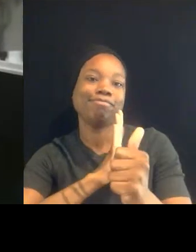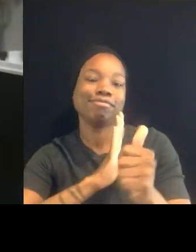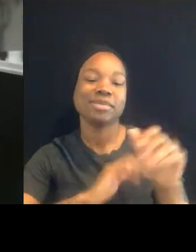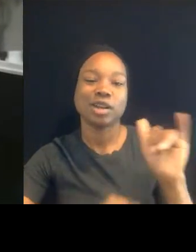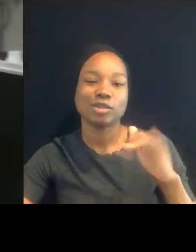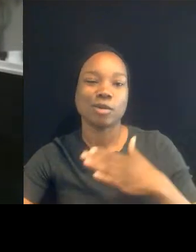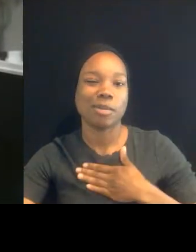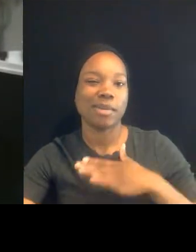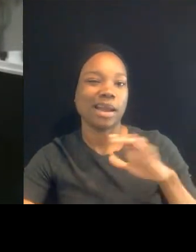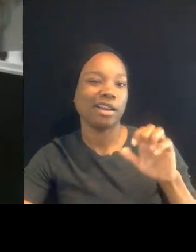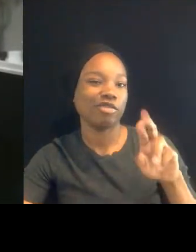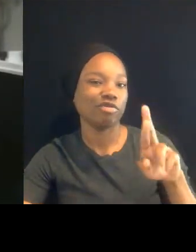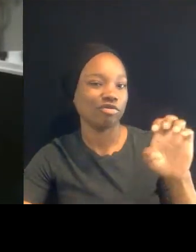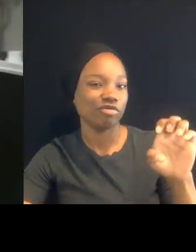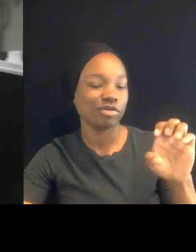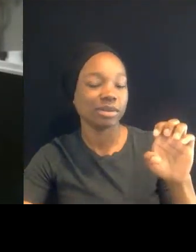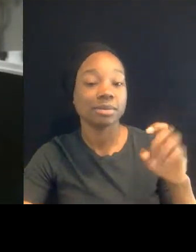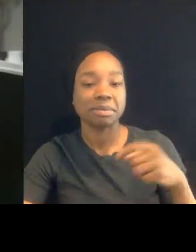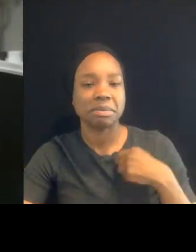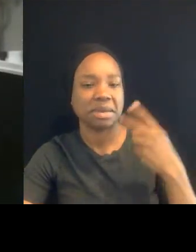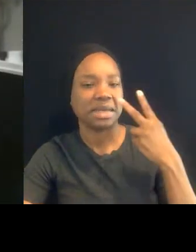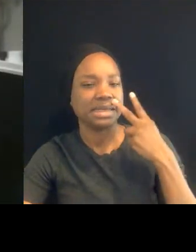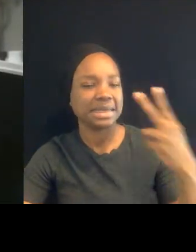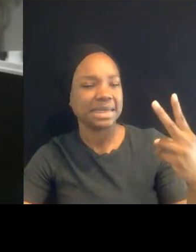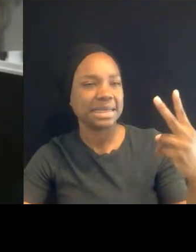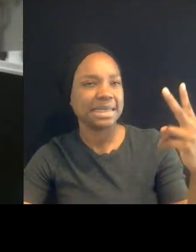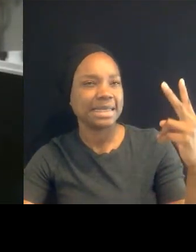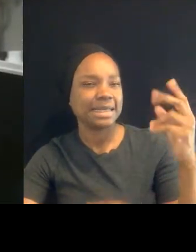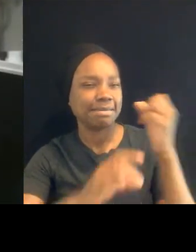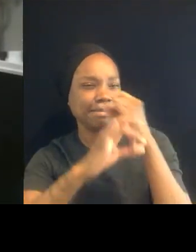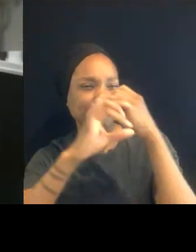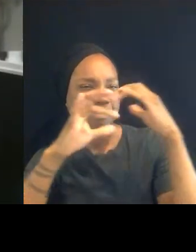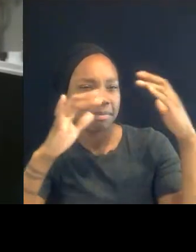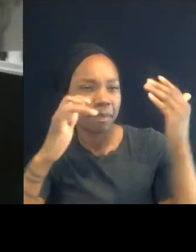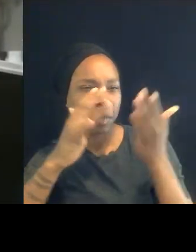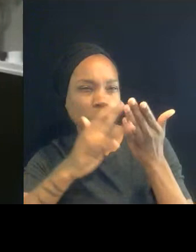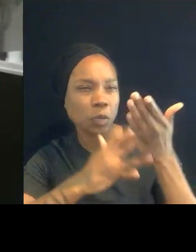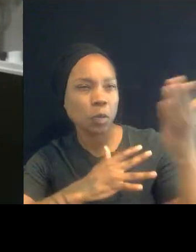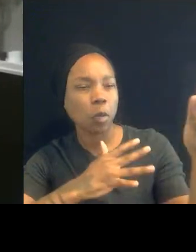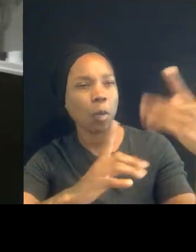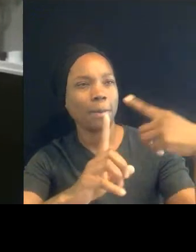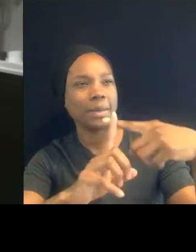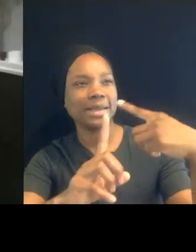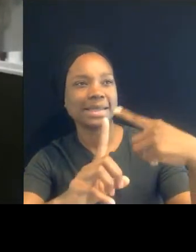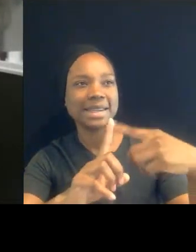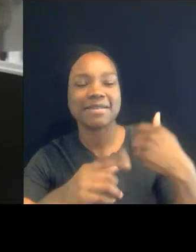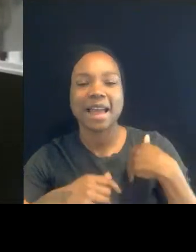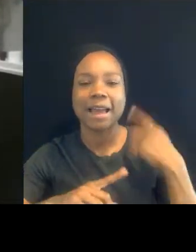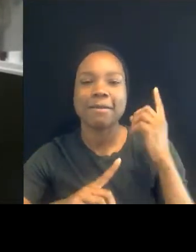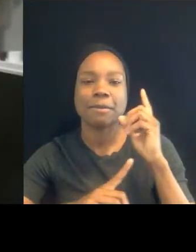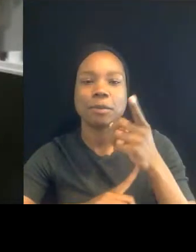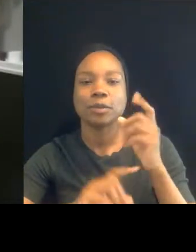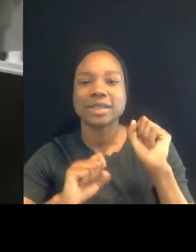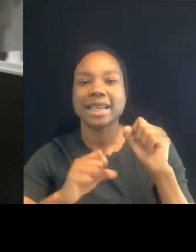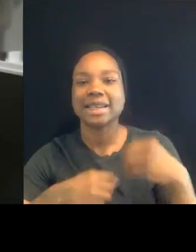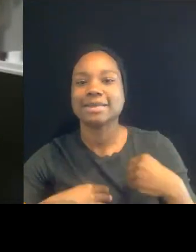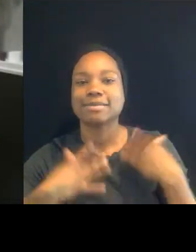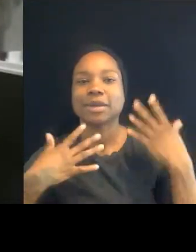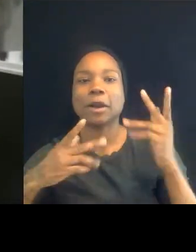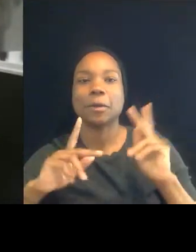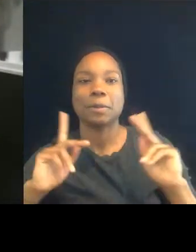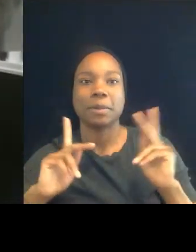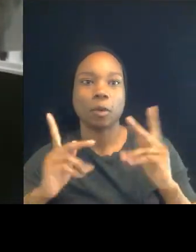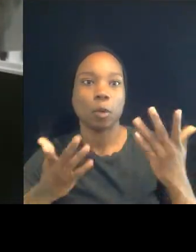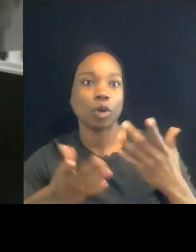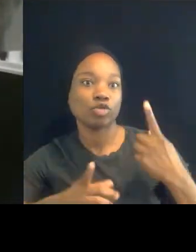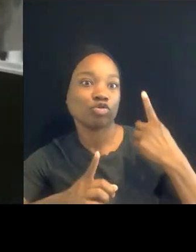through and I see moments where we can inspire people to have a sense of what's right. Like if my